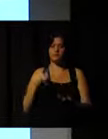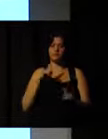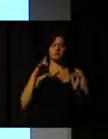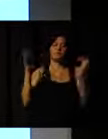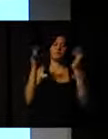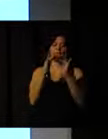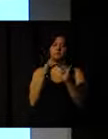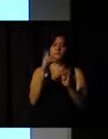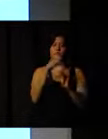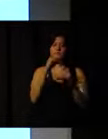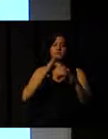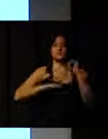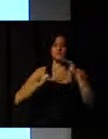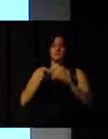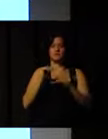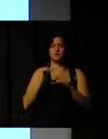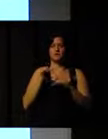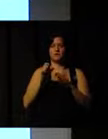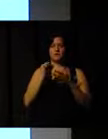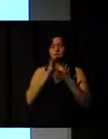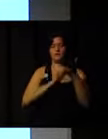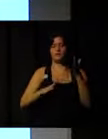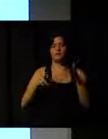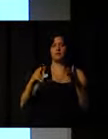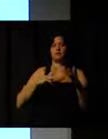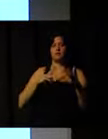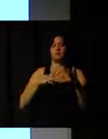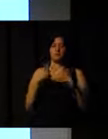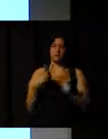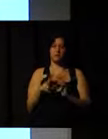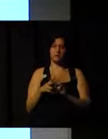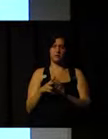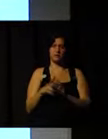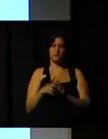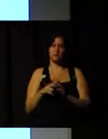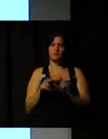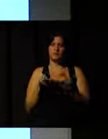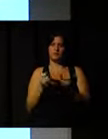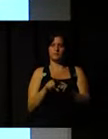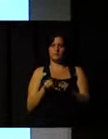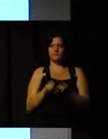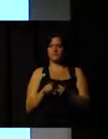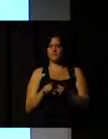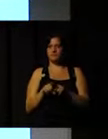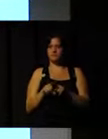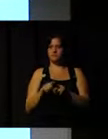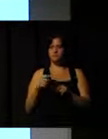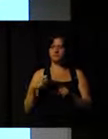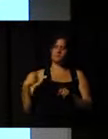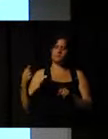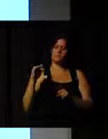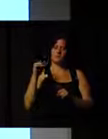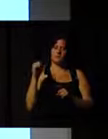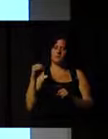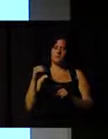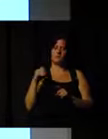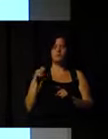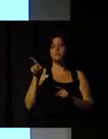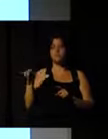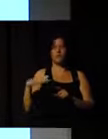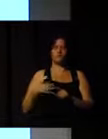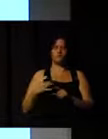is about your personal activities, and it also is about, like in our case, this